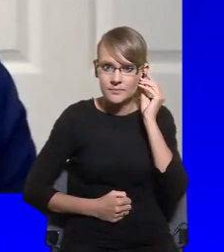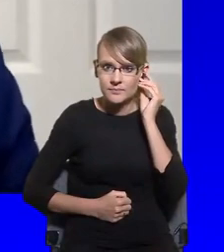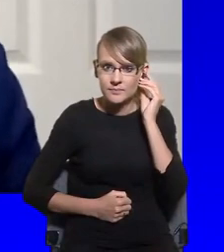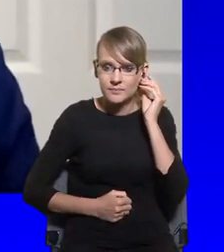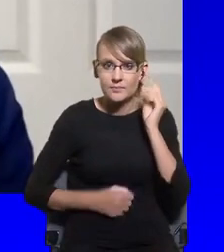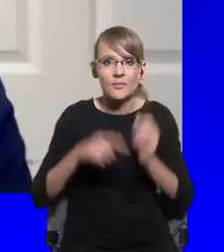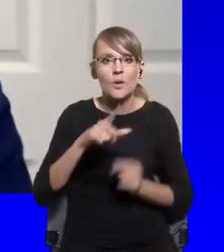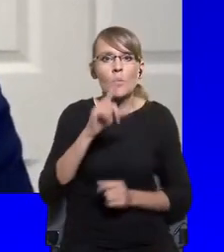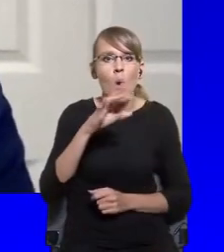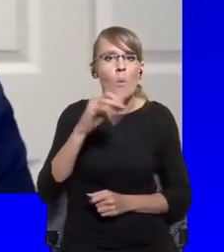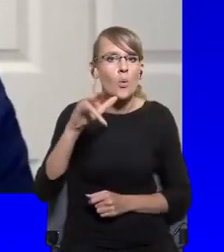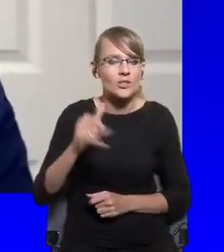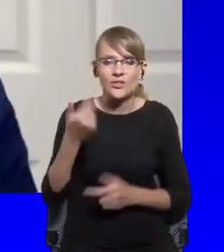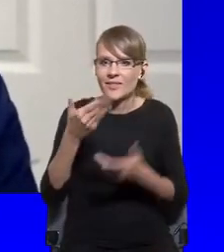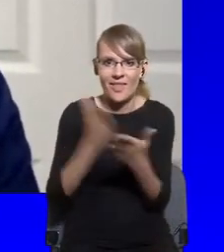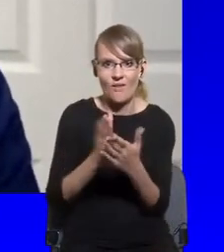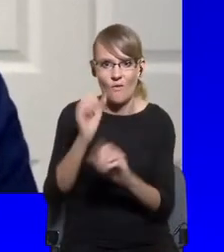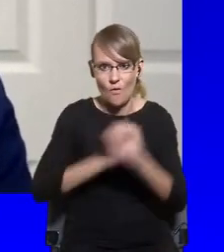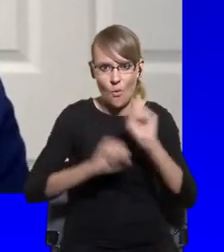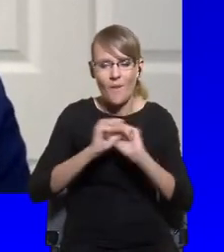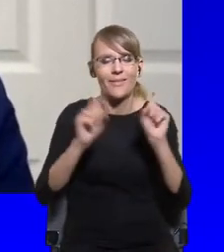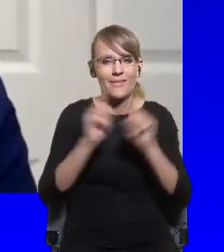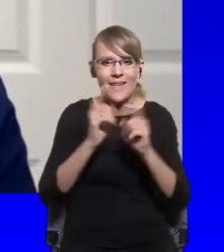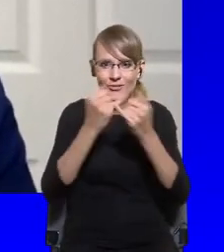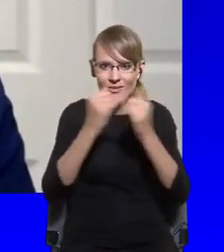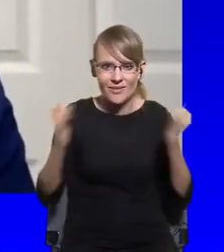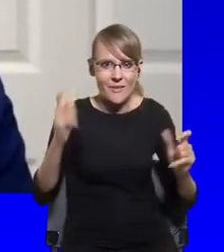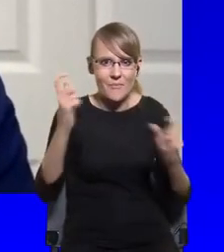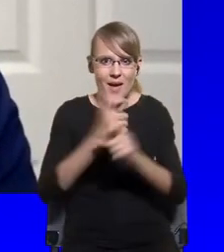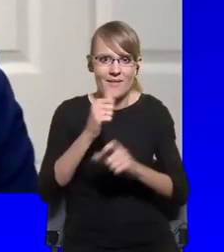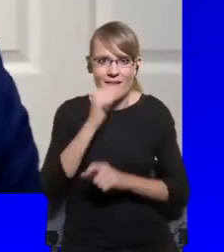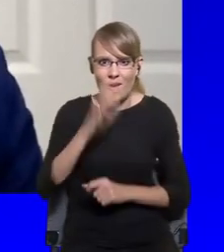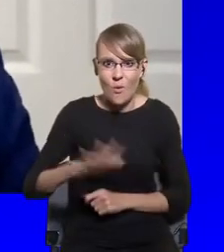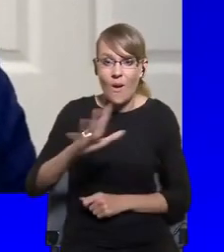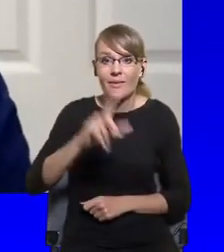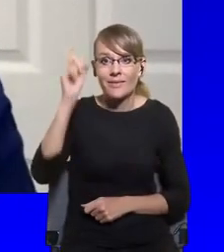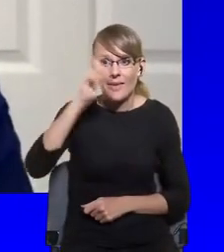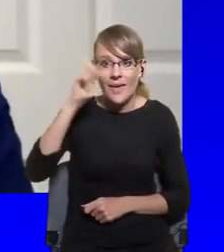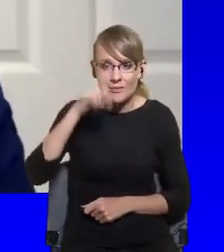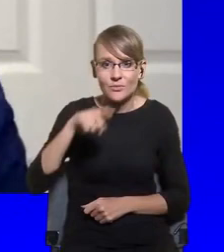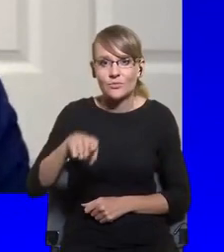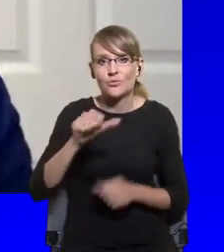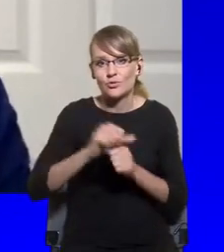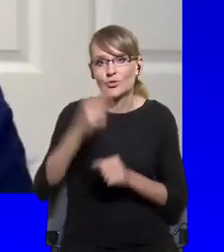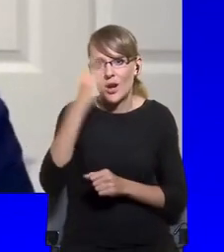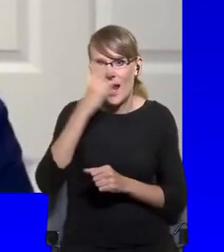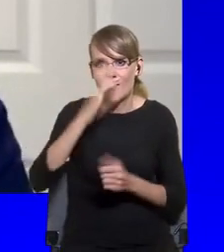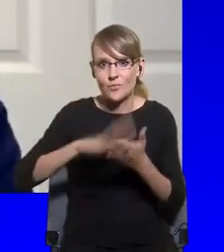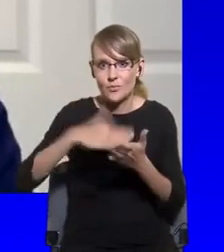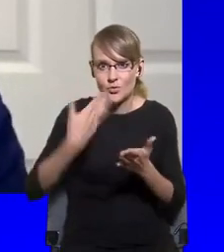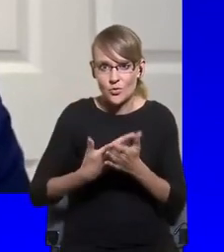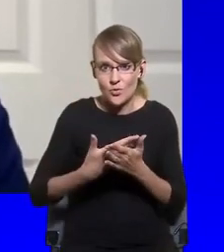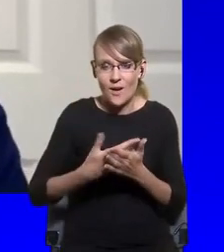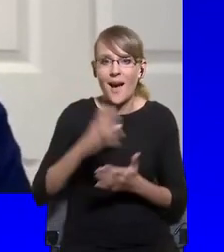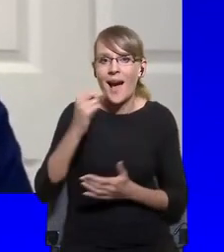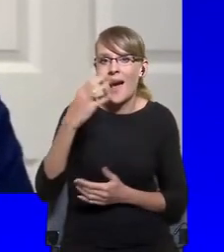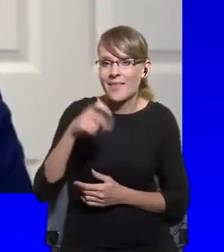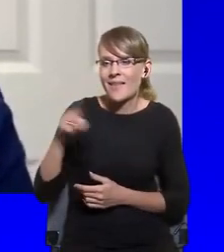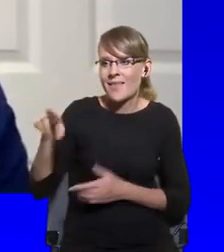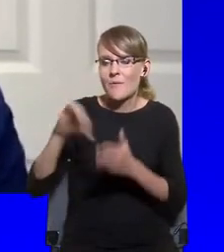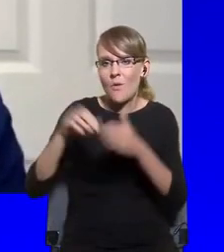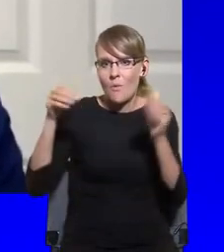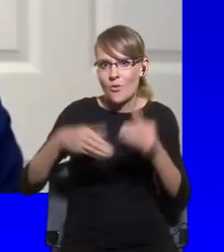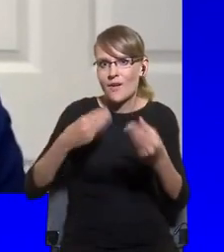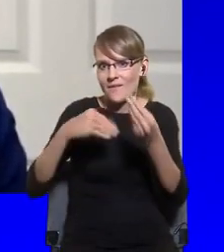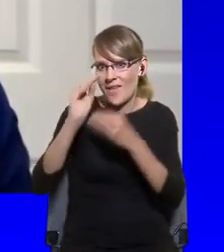think Germany is quite a very interesting case as well. I'm sure Anna can talk to about this much more than I can. But it seems to me